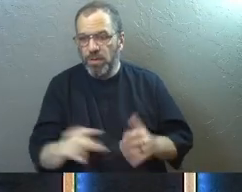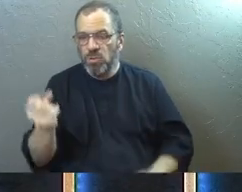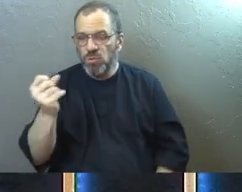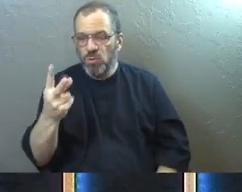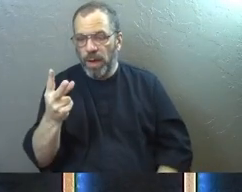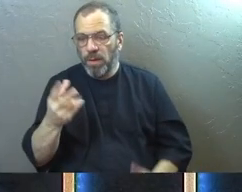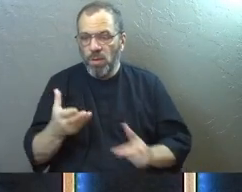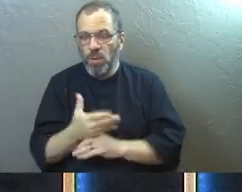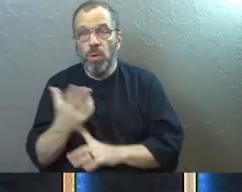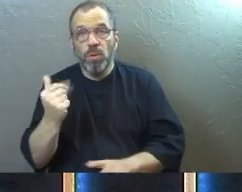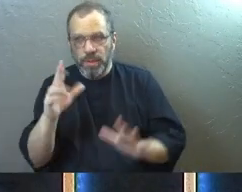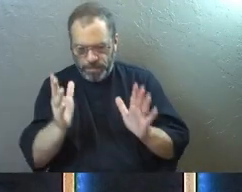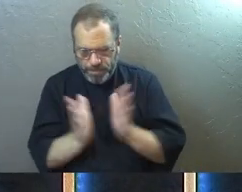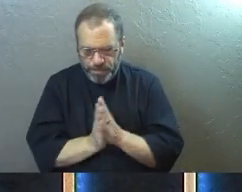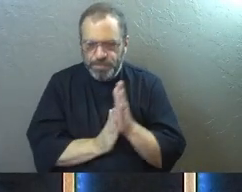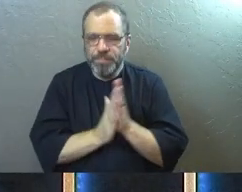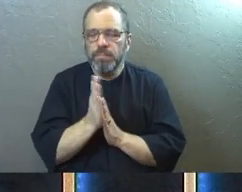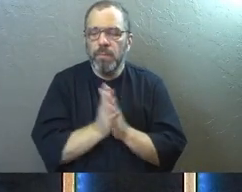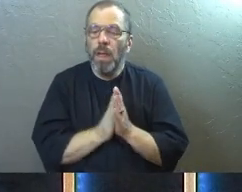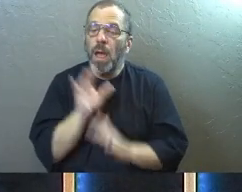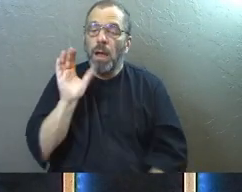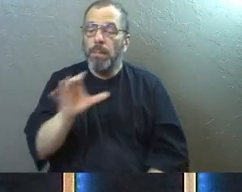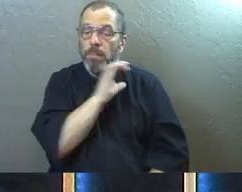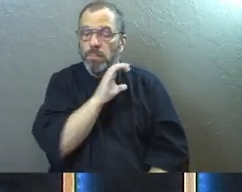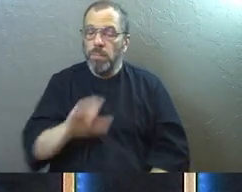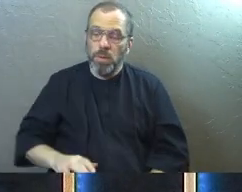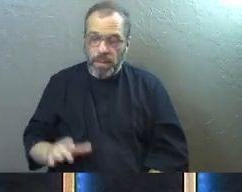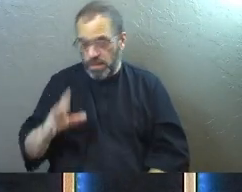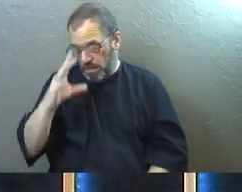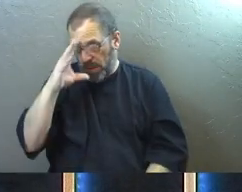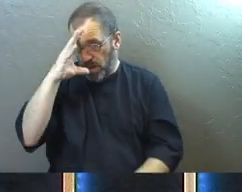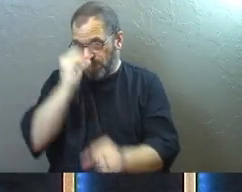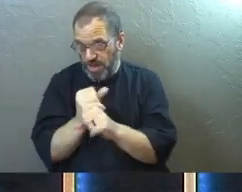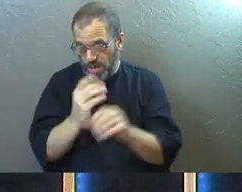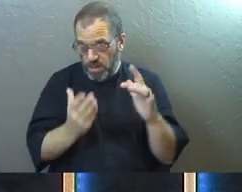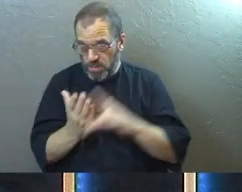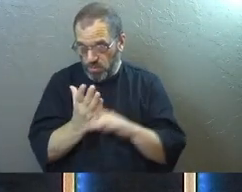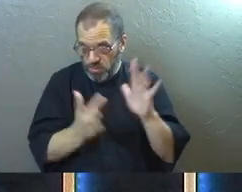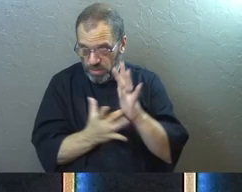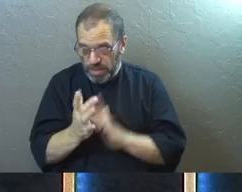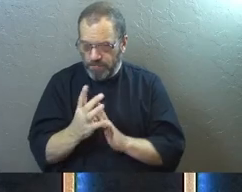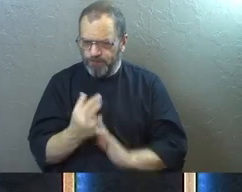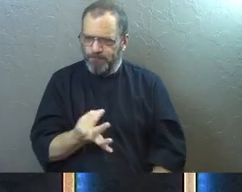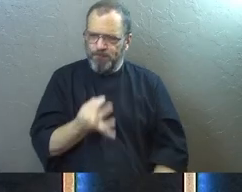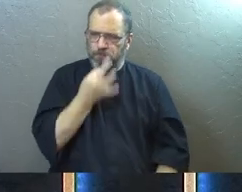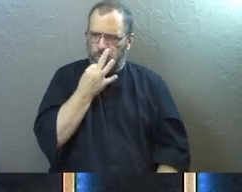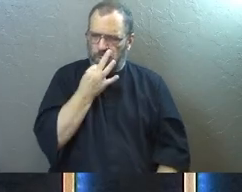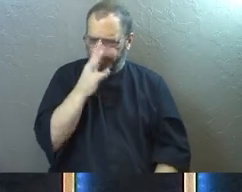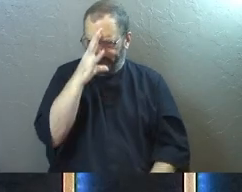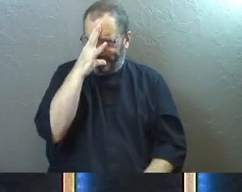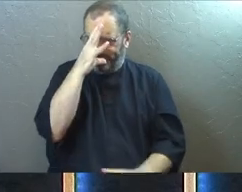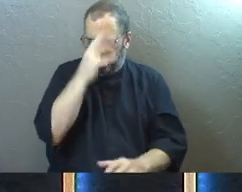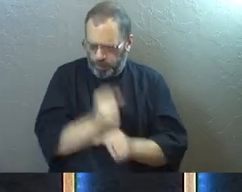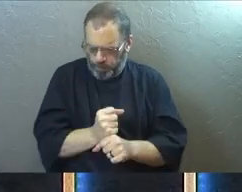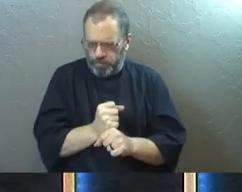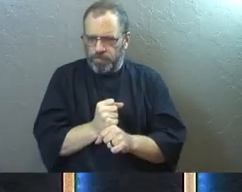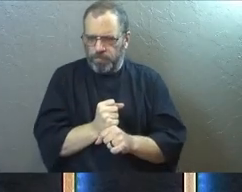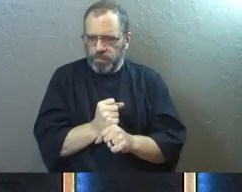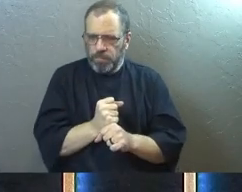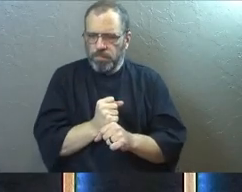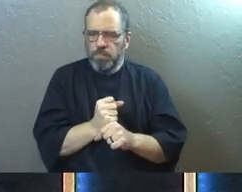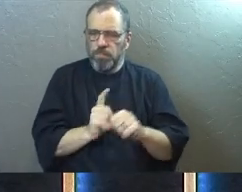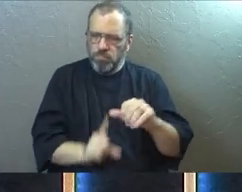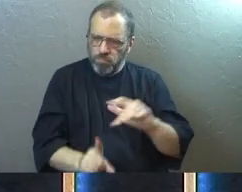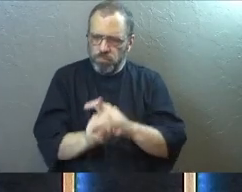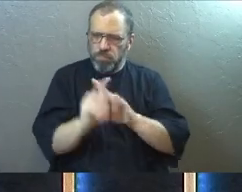verses 12 through 13. Because of Christ and our faith in him, we can now boldly and confidently come